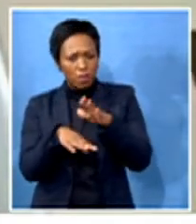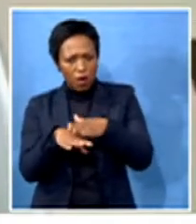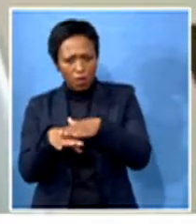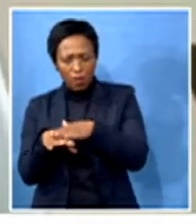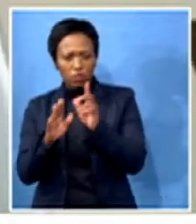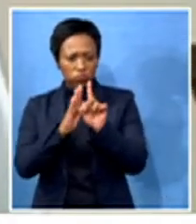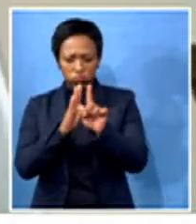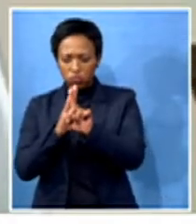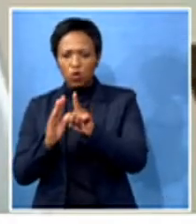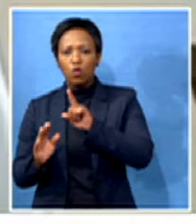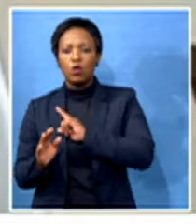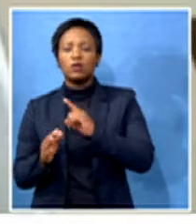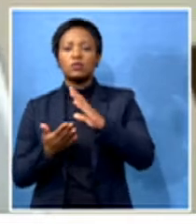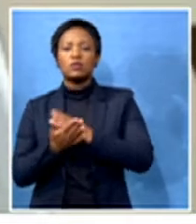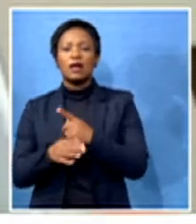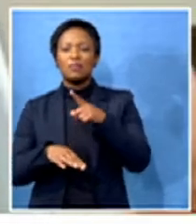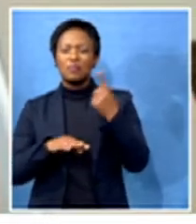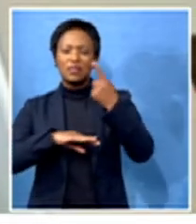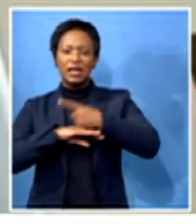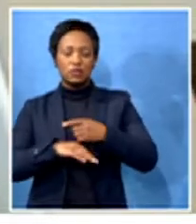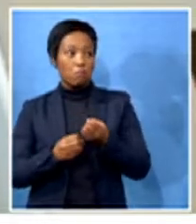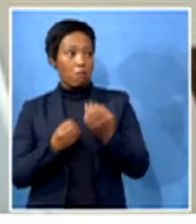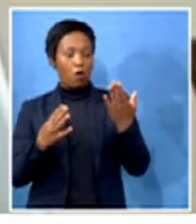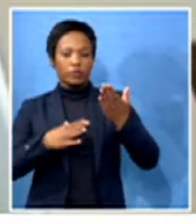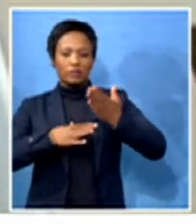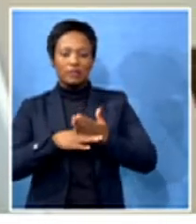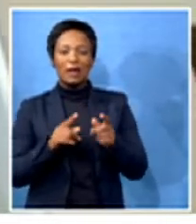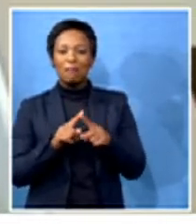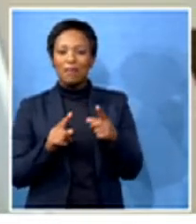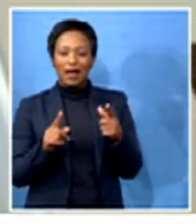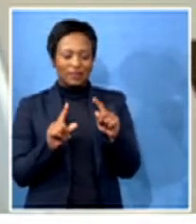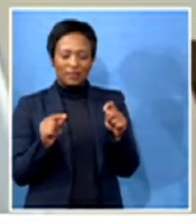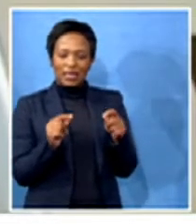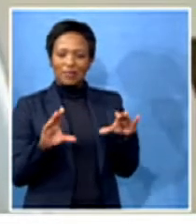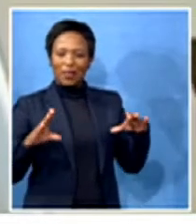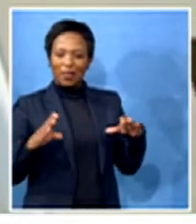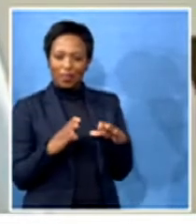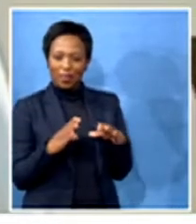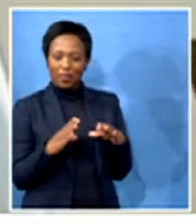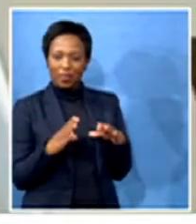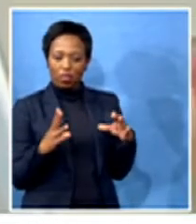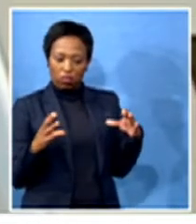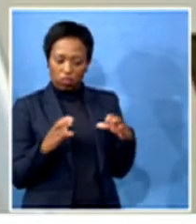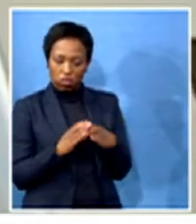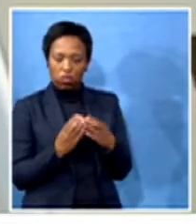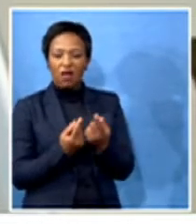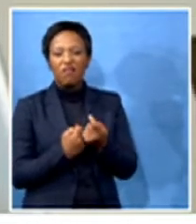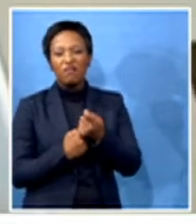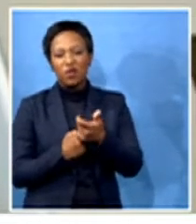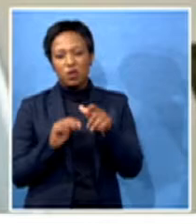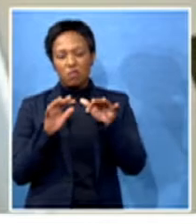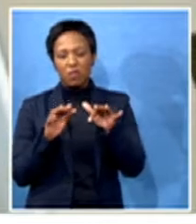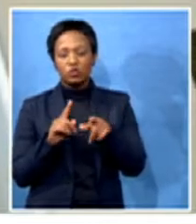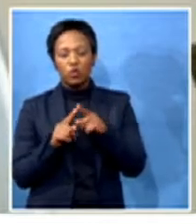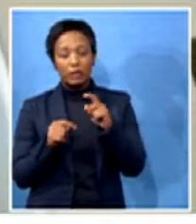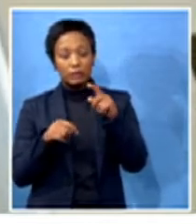some days when we will have more cases, but few hands to do the job. Probably they are in different courts. So, funding